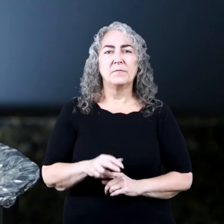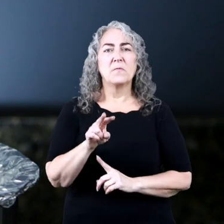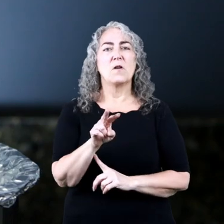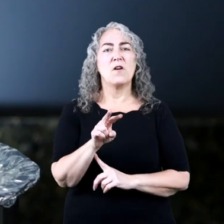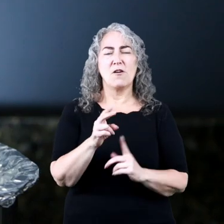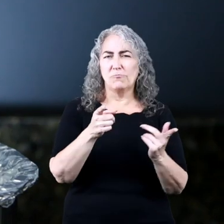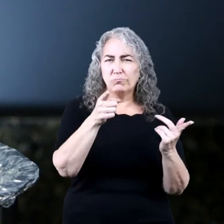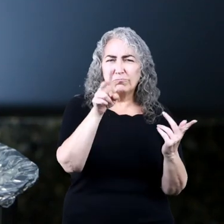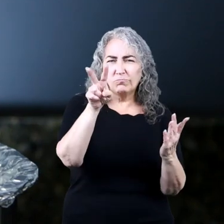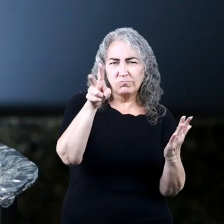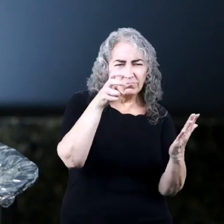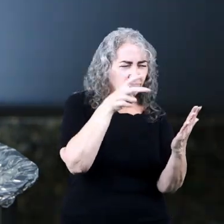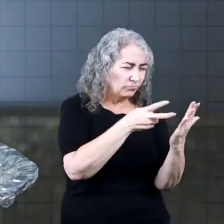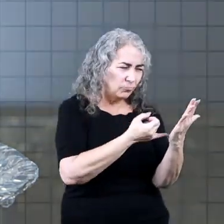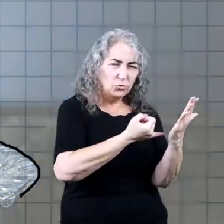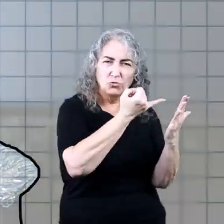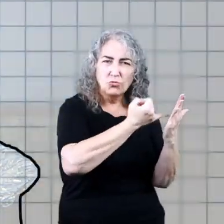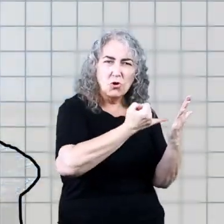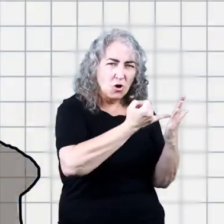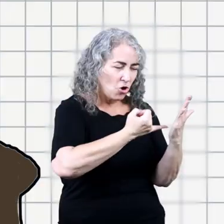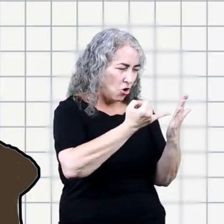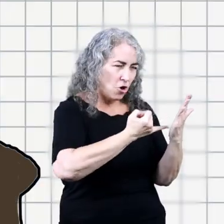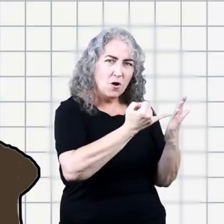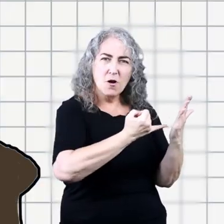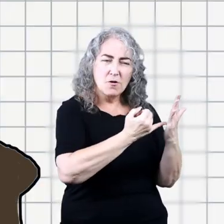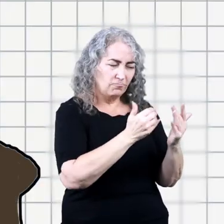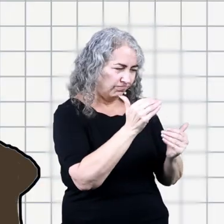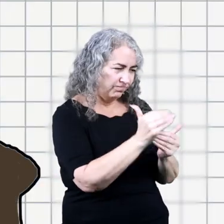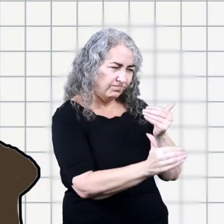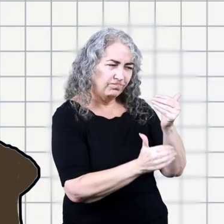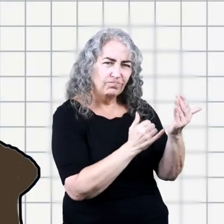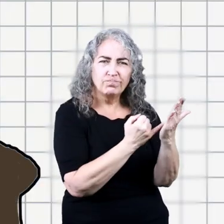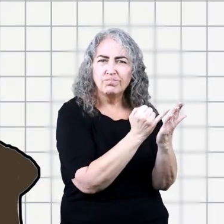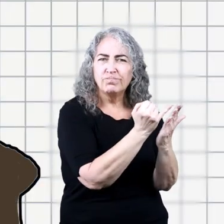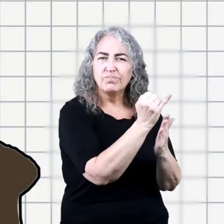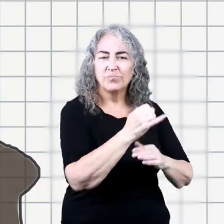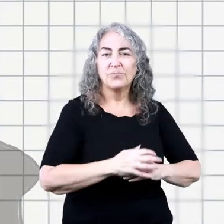and then draw a picture of the process.